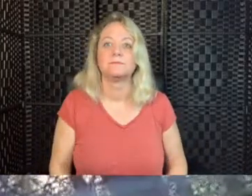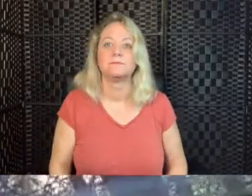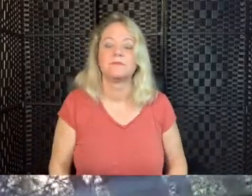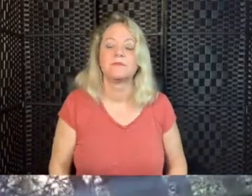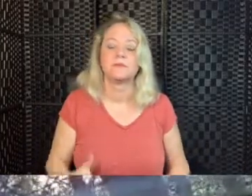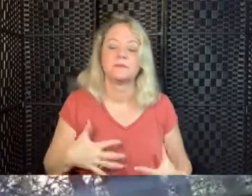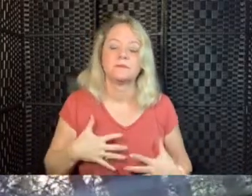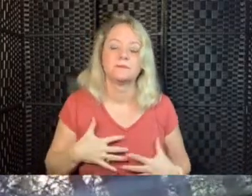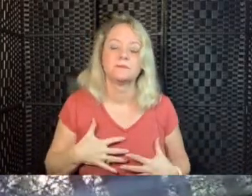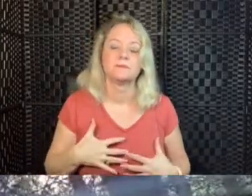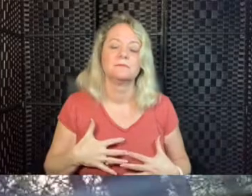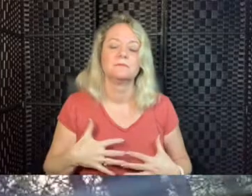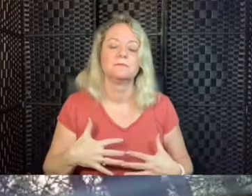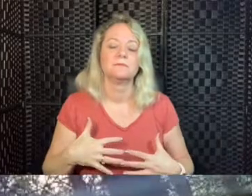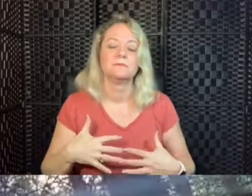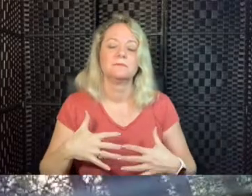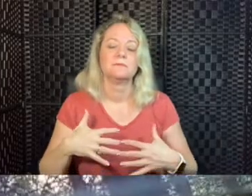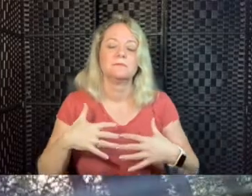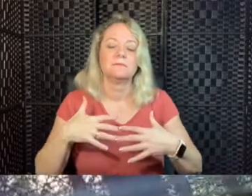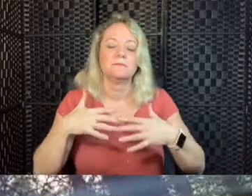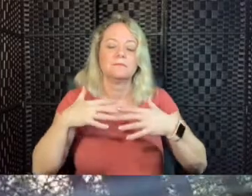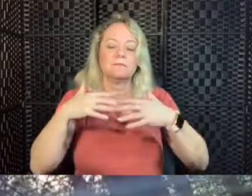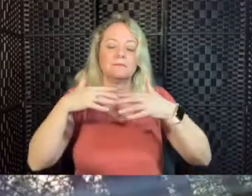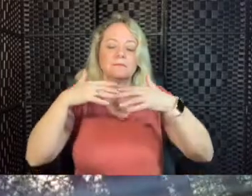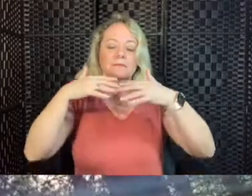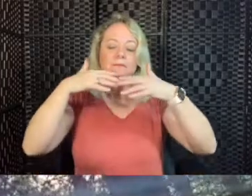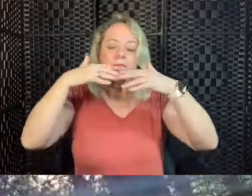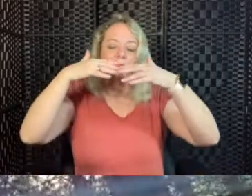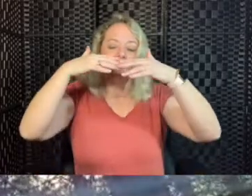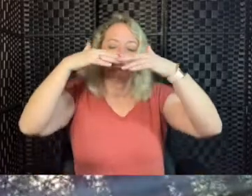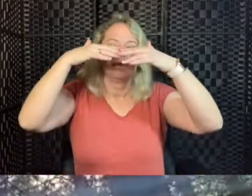Breathing in and up to the top of the head.